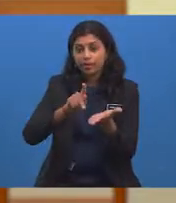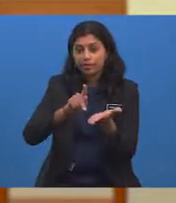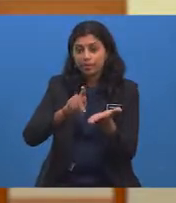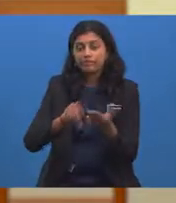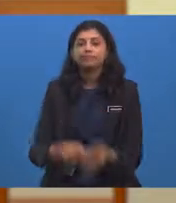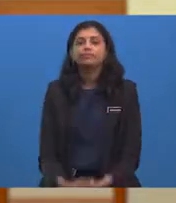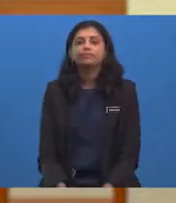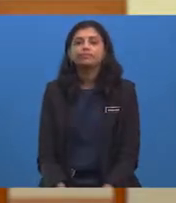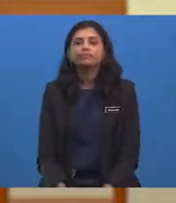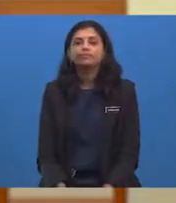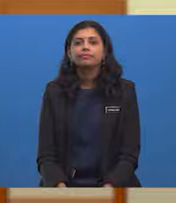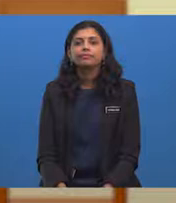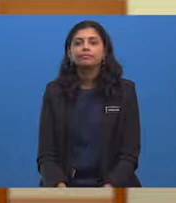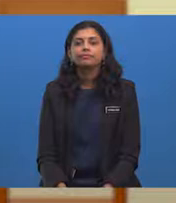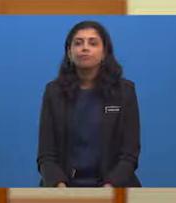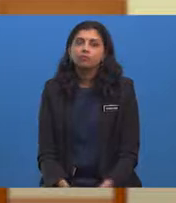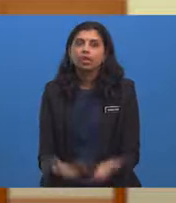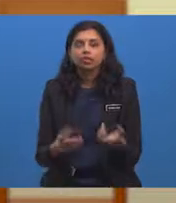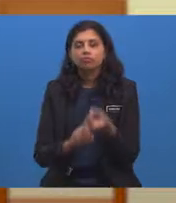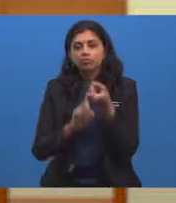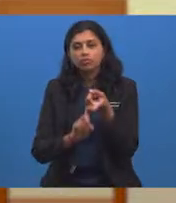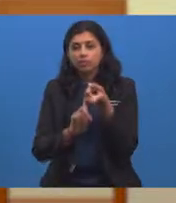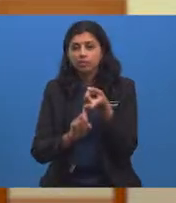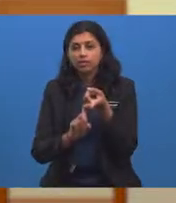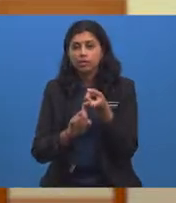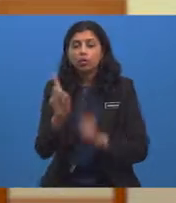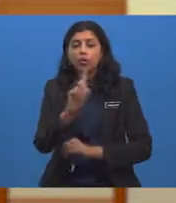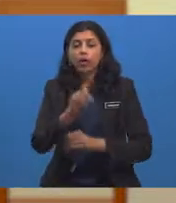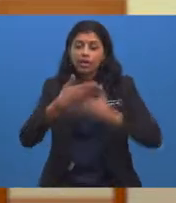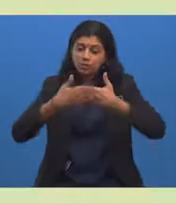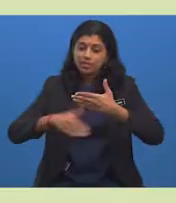depending on where you are sending the postcard to